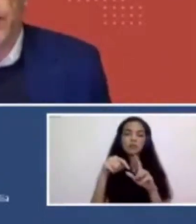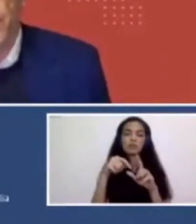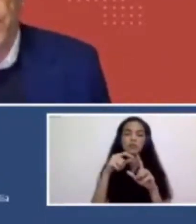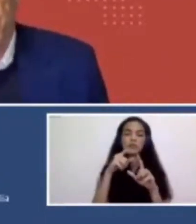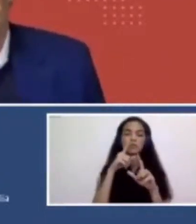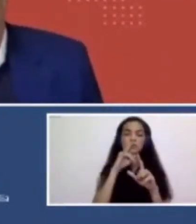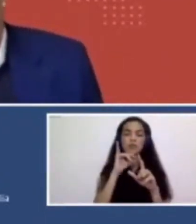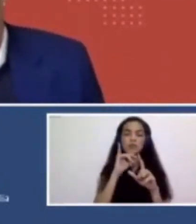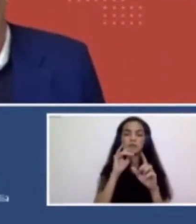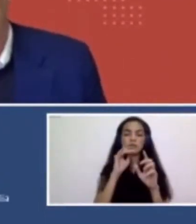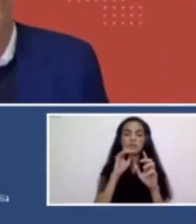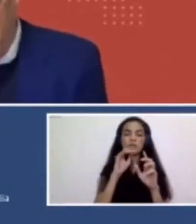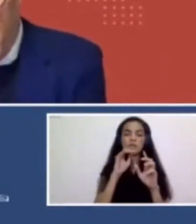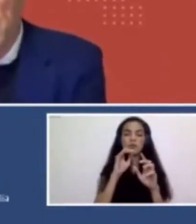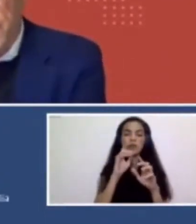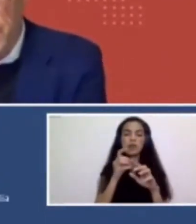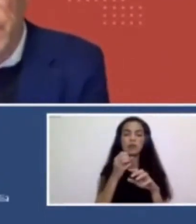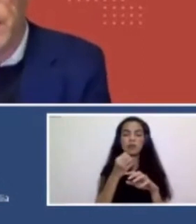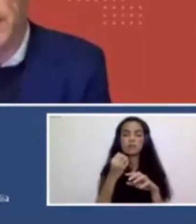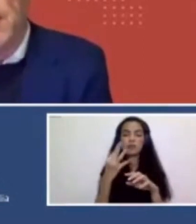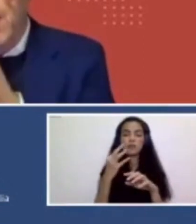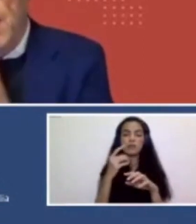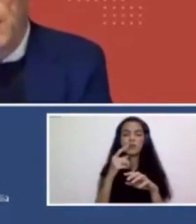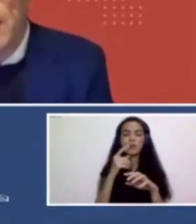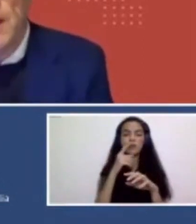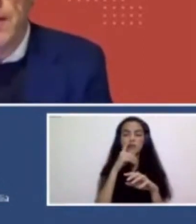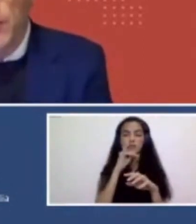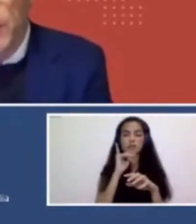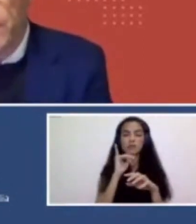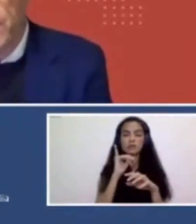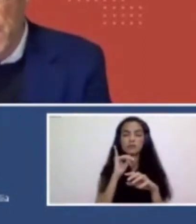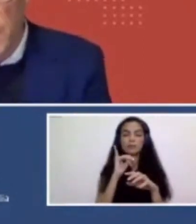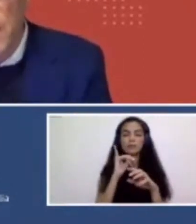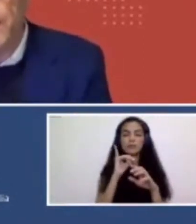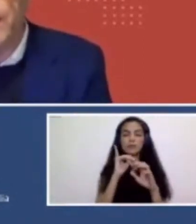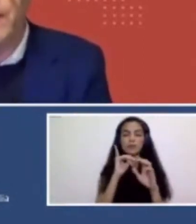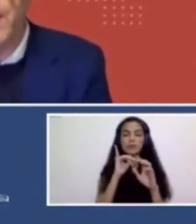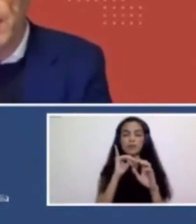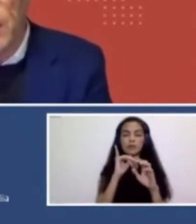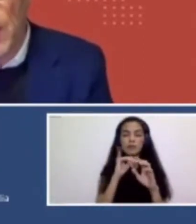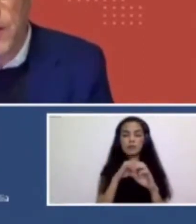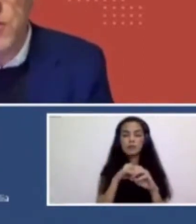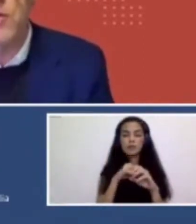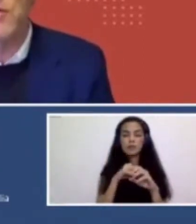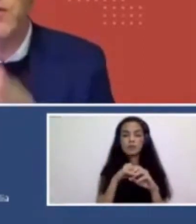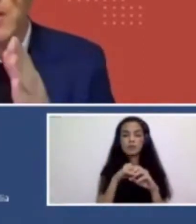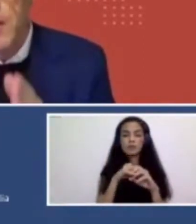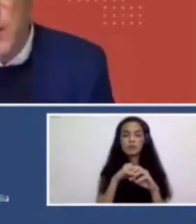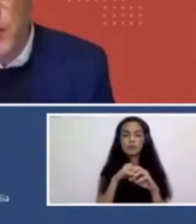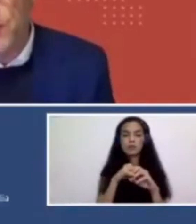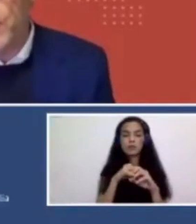you know, someone will just be sort of devoted to, um, this kind of, it's a highly class, like film industry, highly collaborative, highly